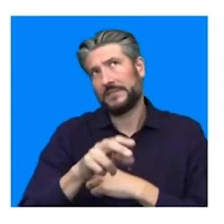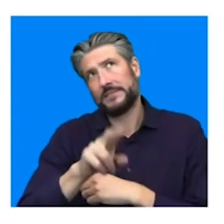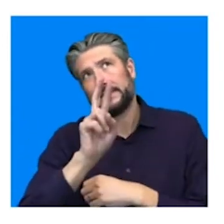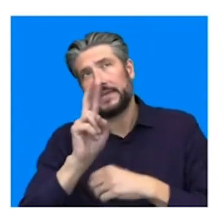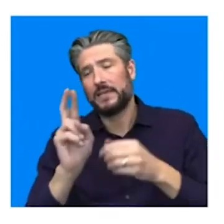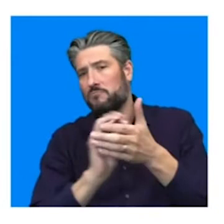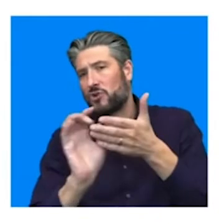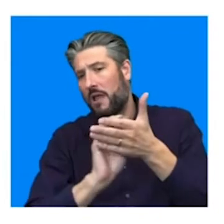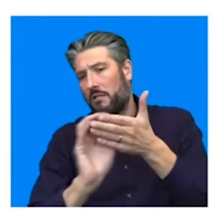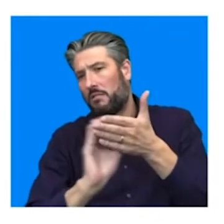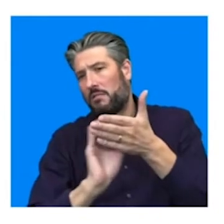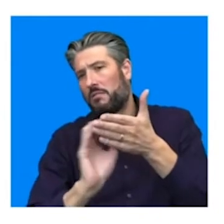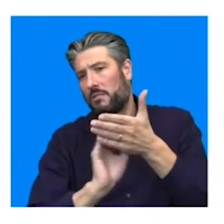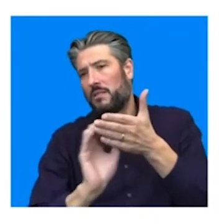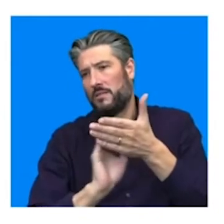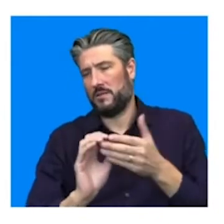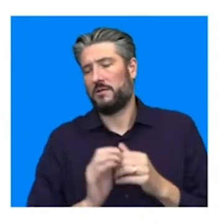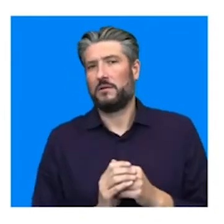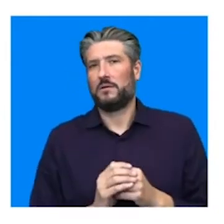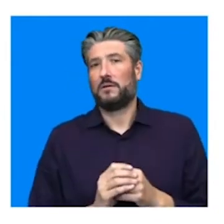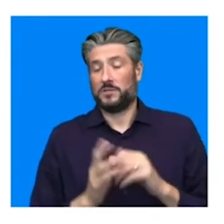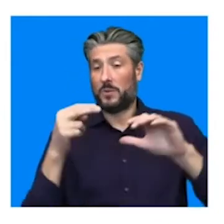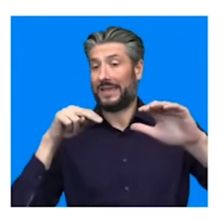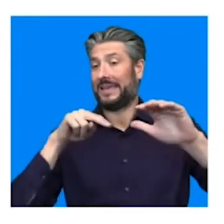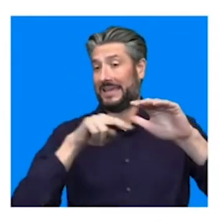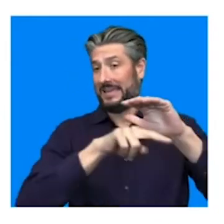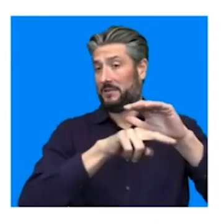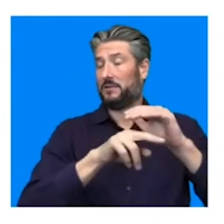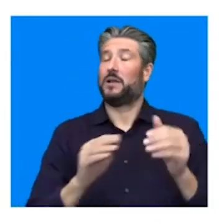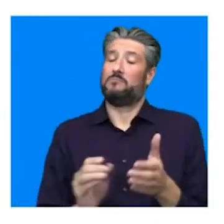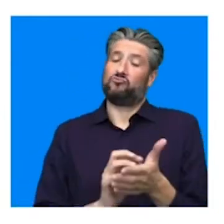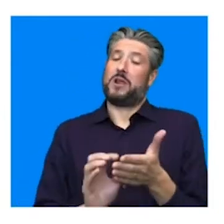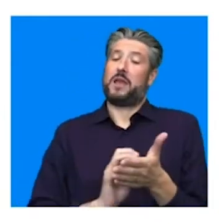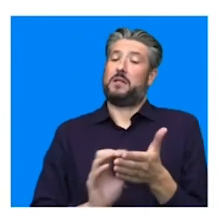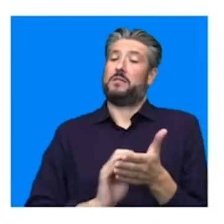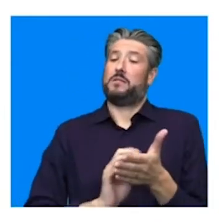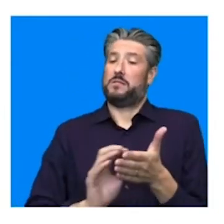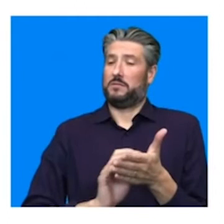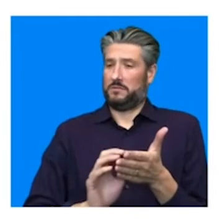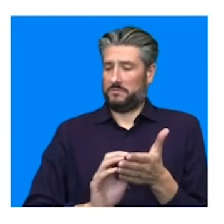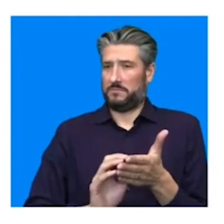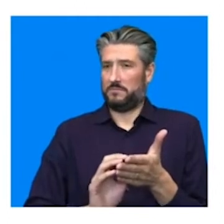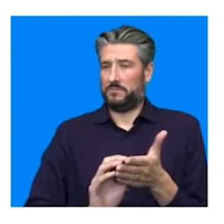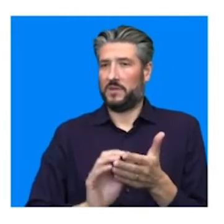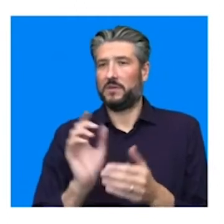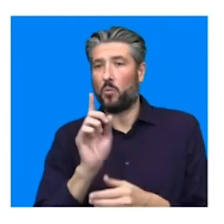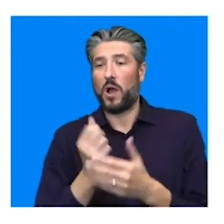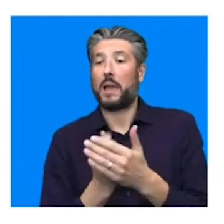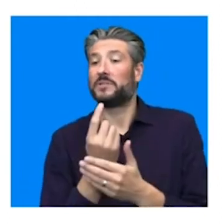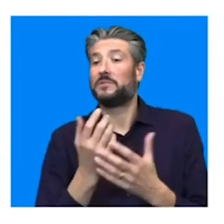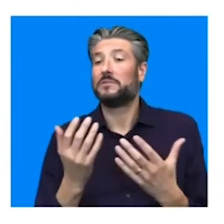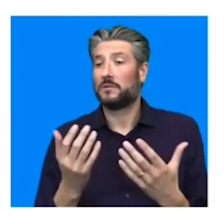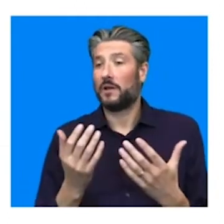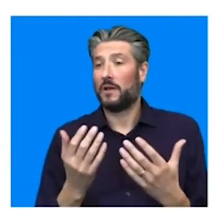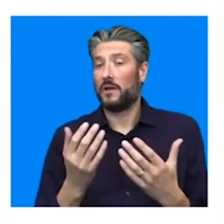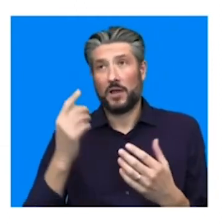was that whilst reading Braille script, which is obviously tactile input, the visual word